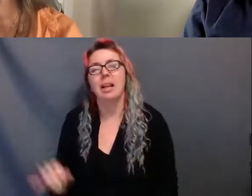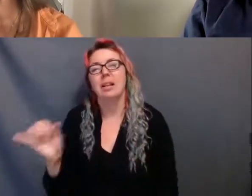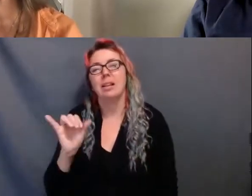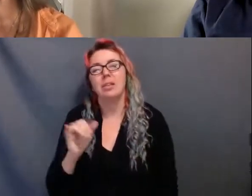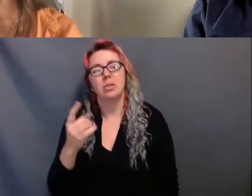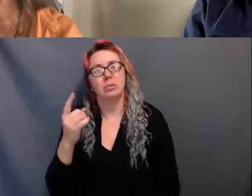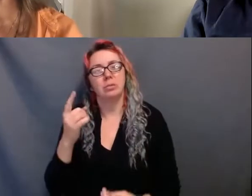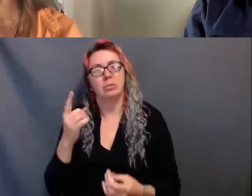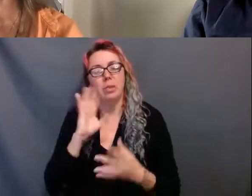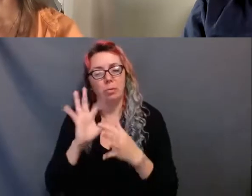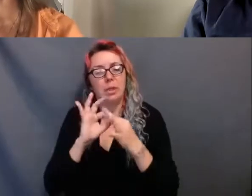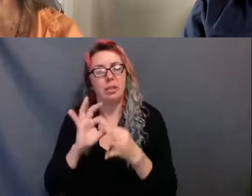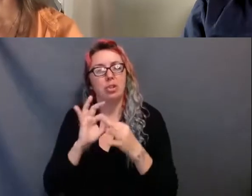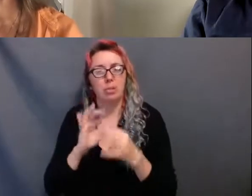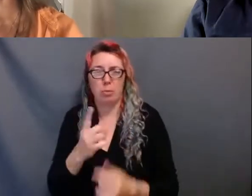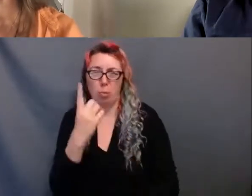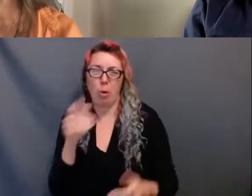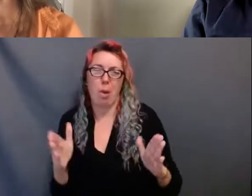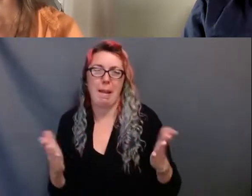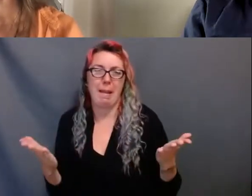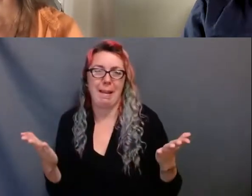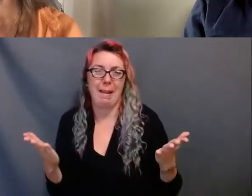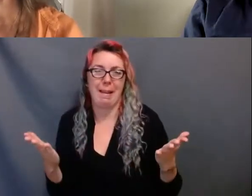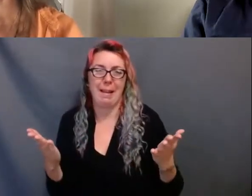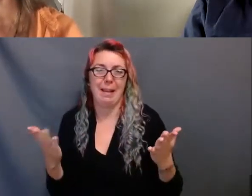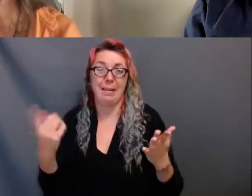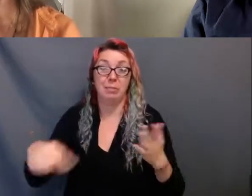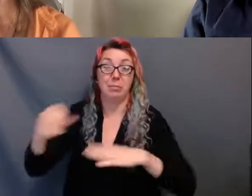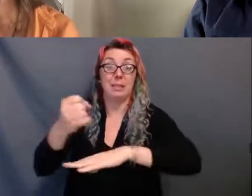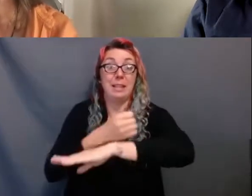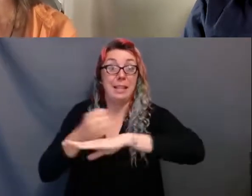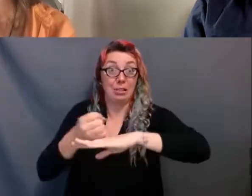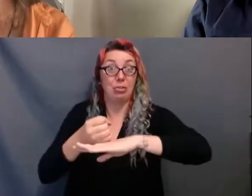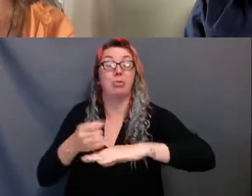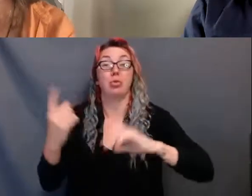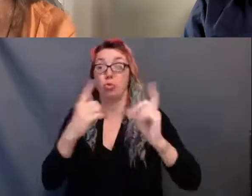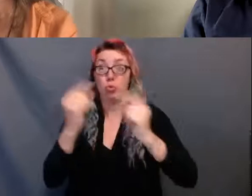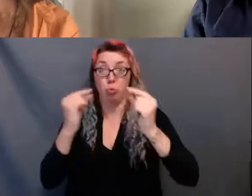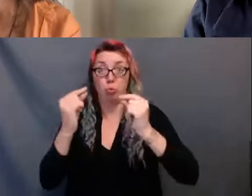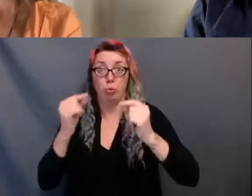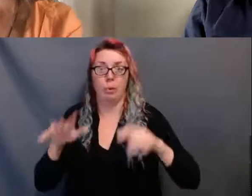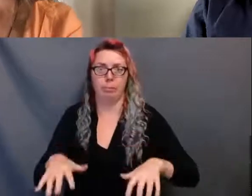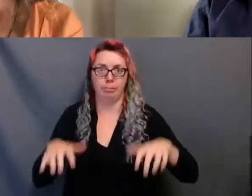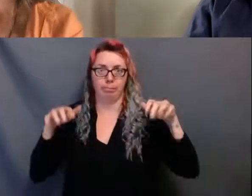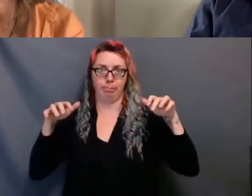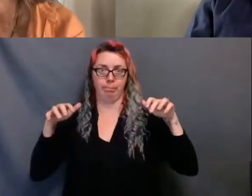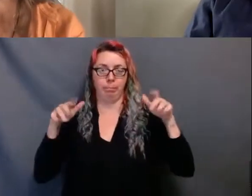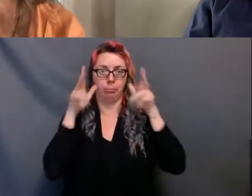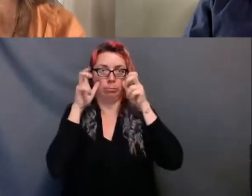players and the audience and demands that the relationship between players adhere along a singular forward-facing plane of delivery.